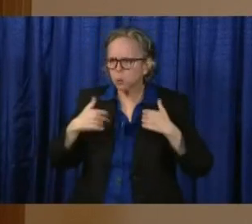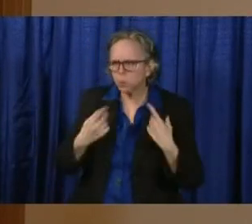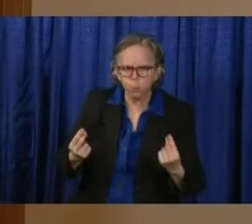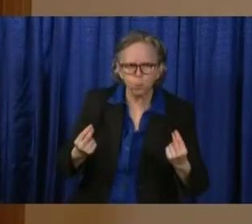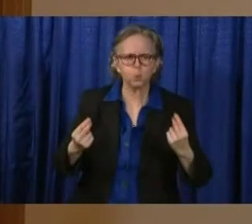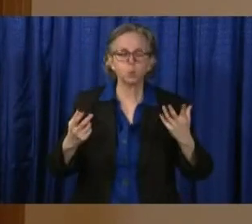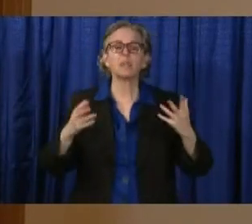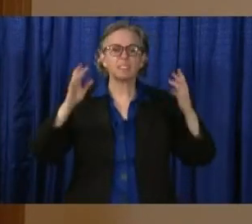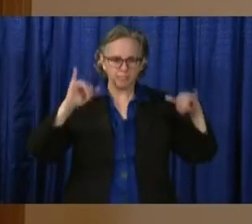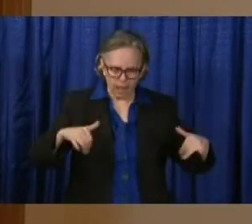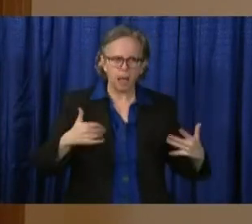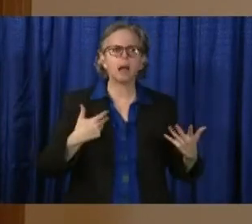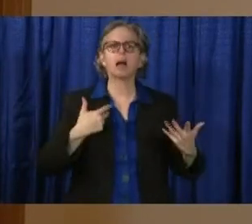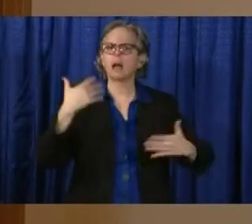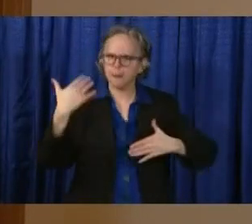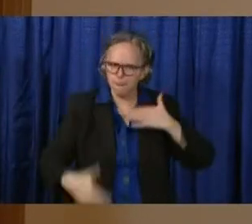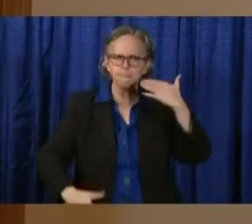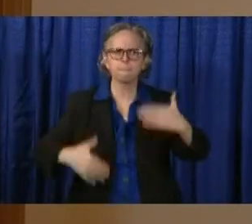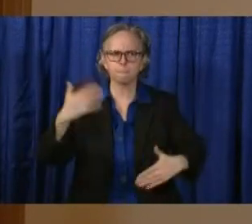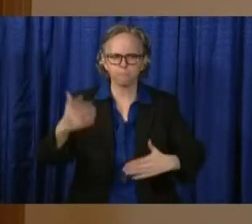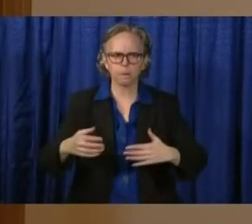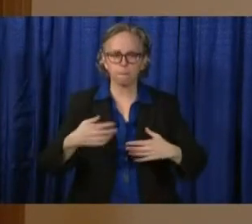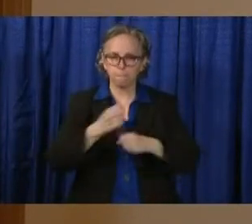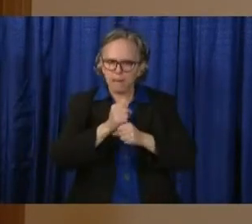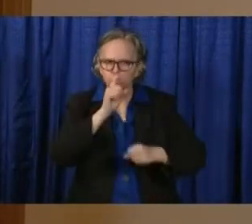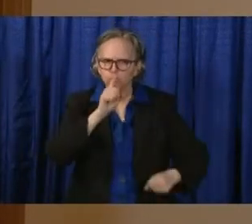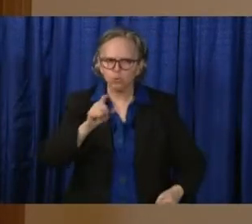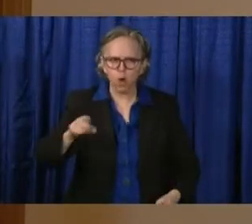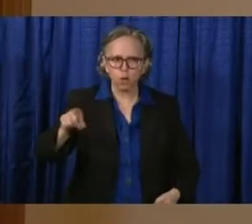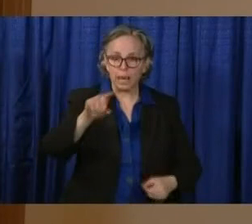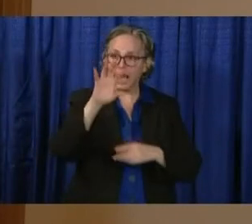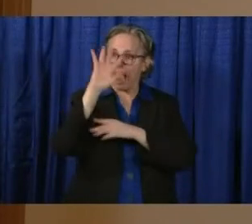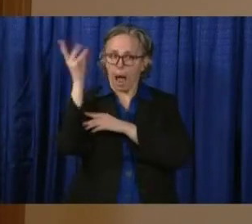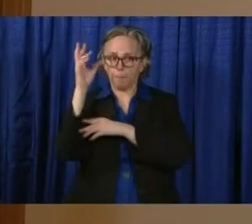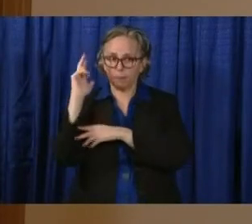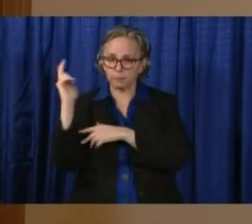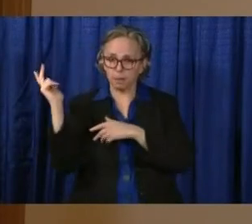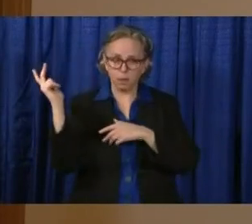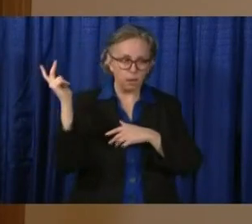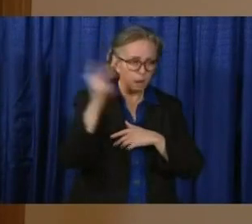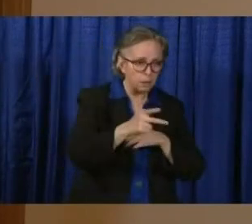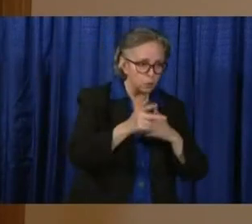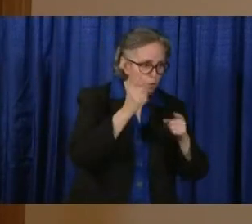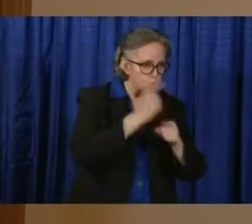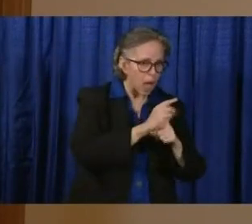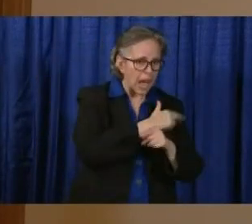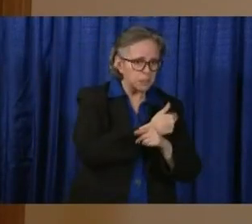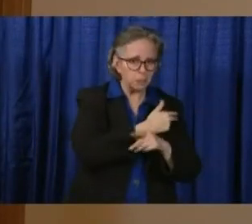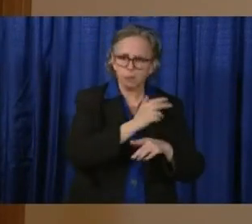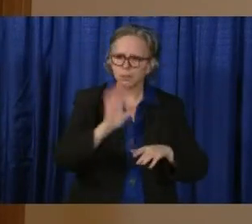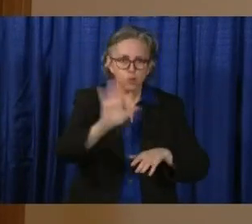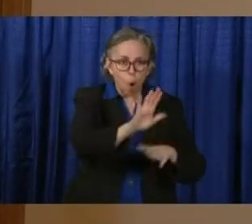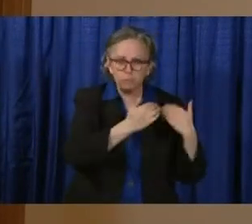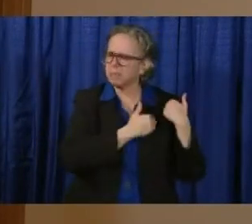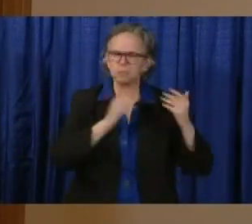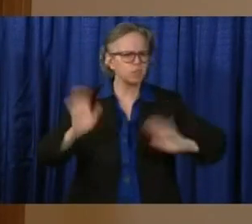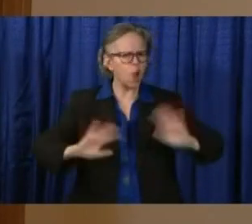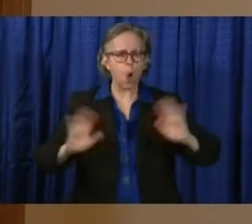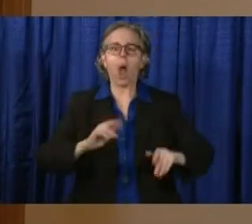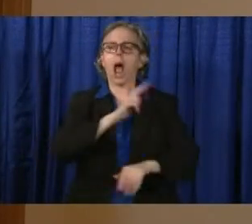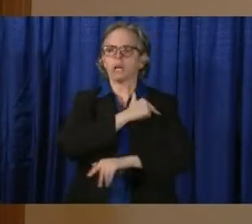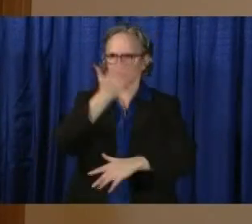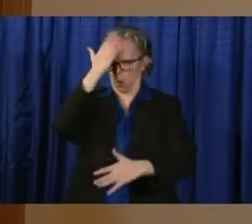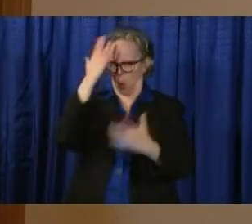the ambulance goes to the right hospital. That's all up to the hospitals, behind the scenes. We have a regional system that does that. We